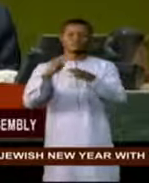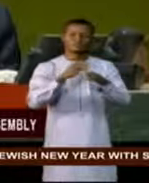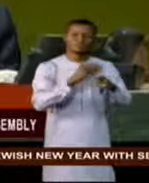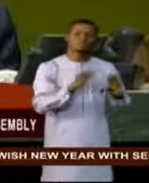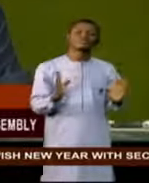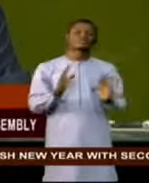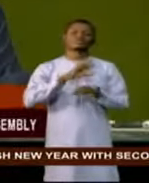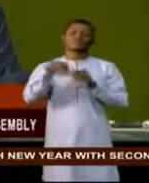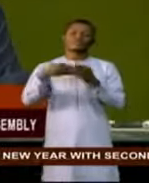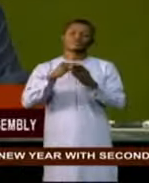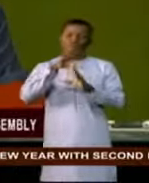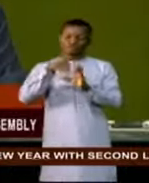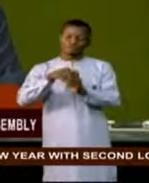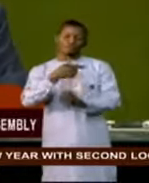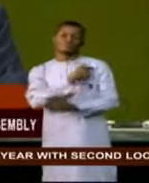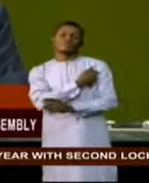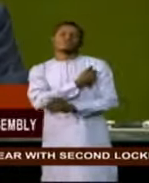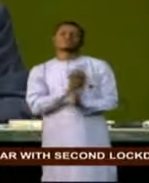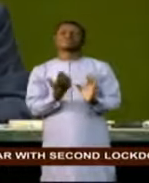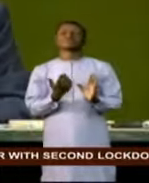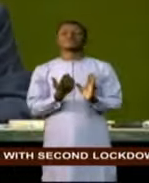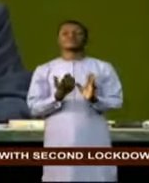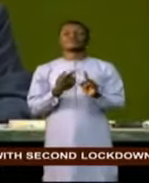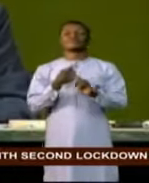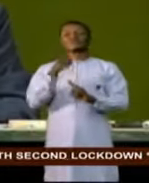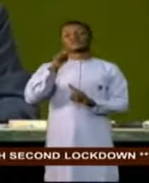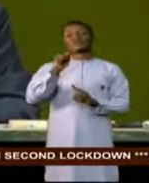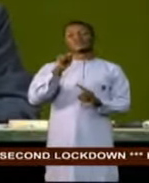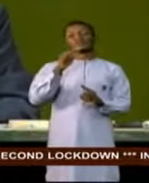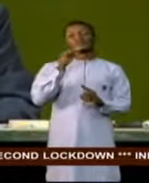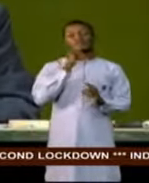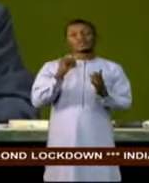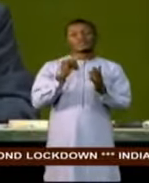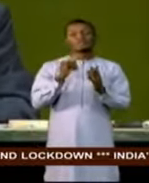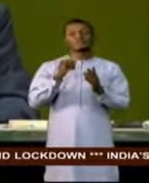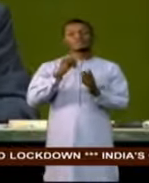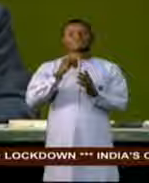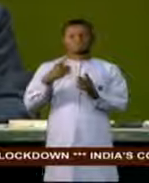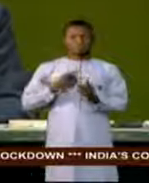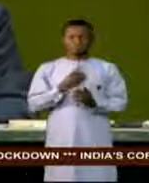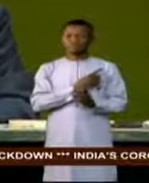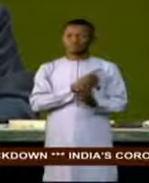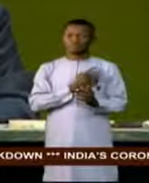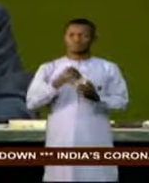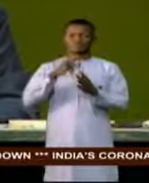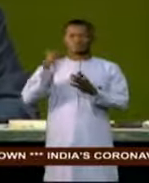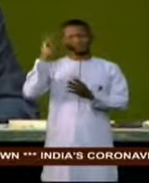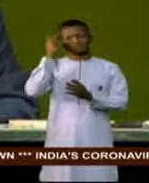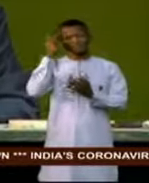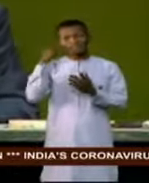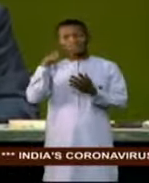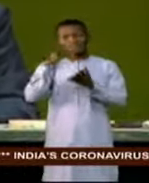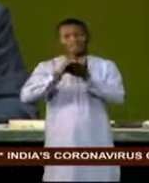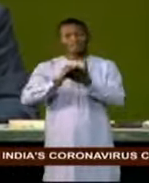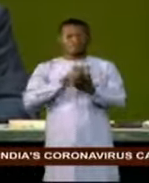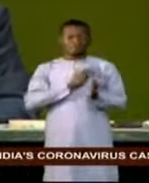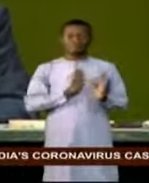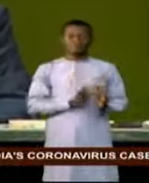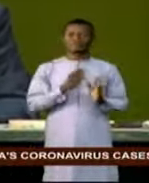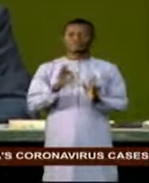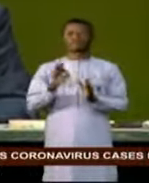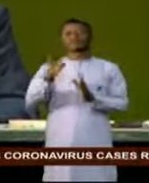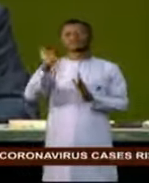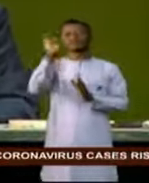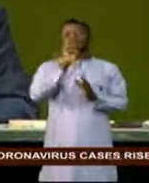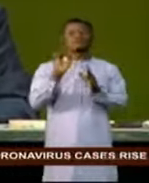and vaccines. Volkan Boskel, a Turkish diplomat and politician, served as the Minister of European Union